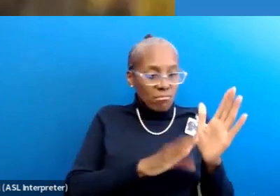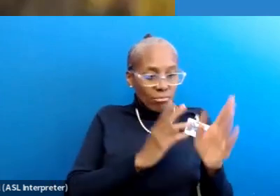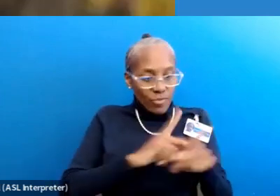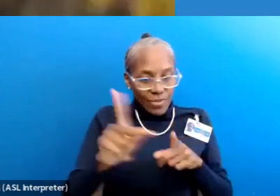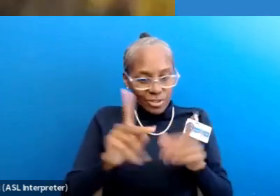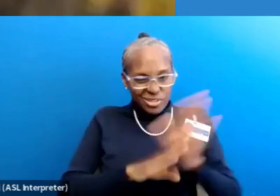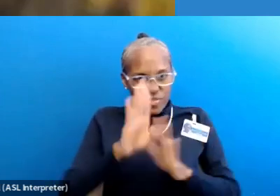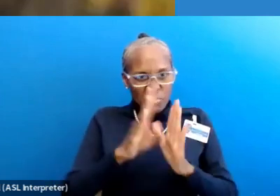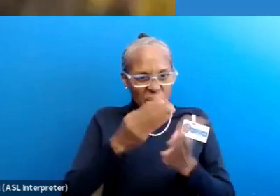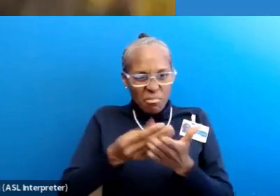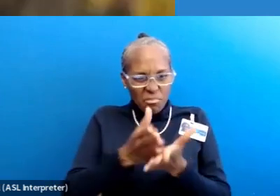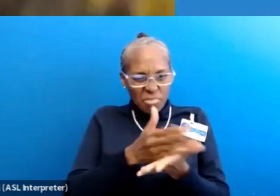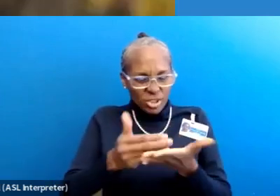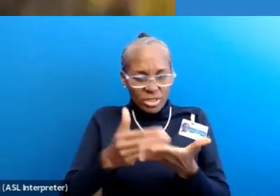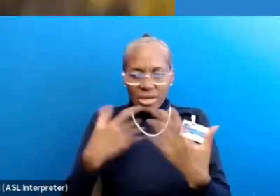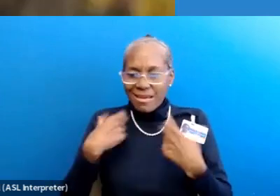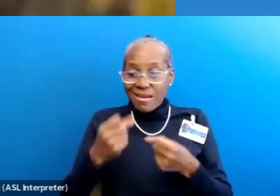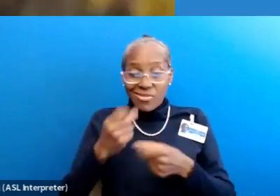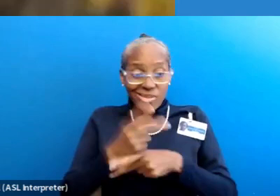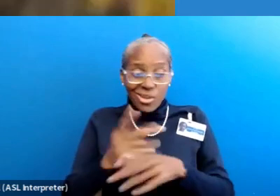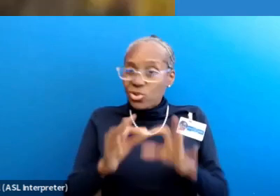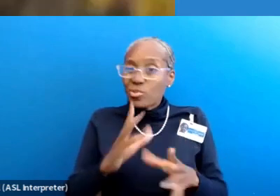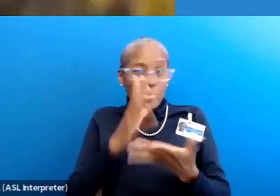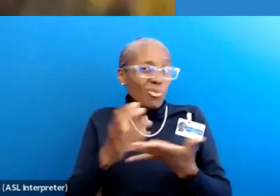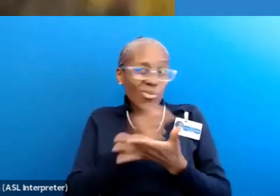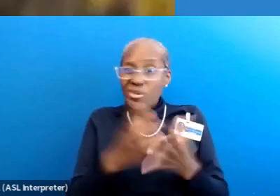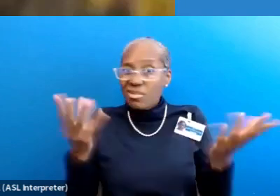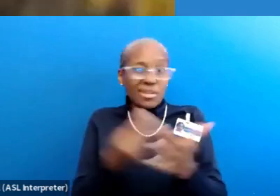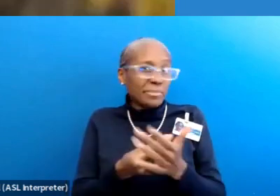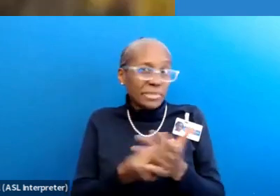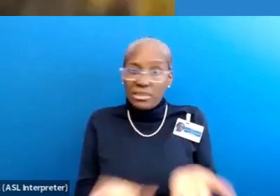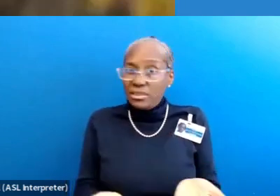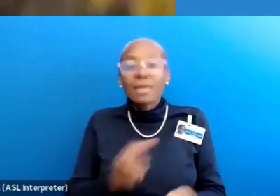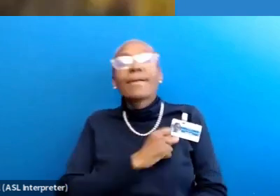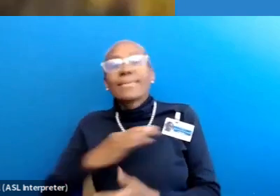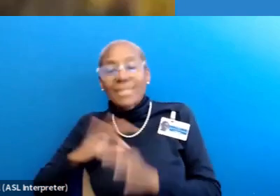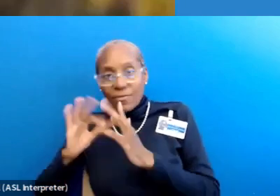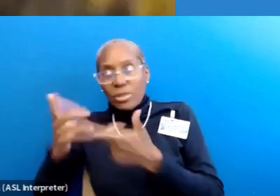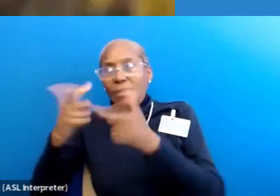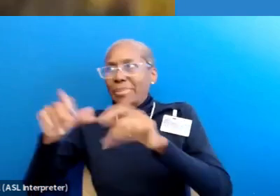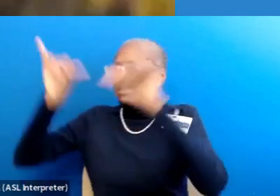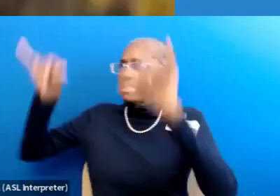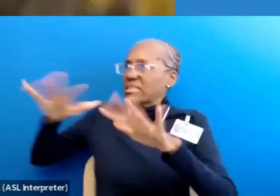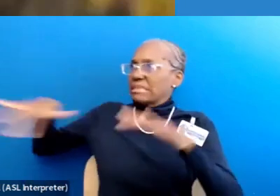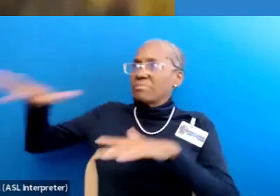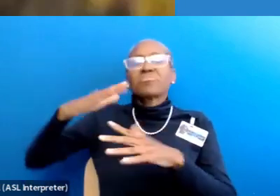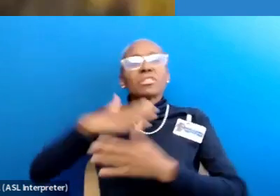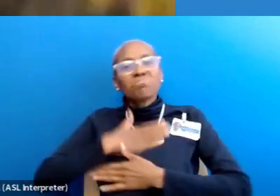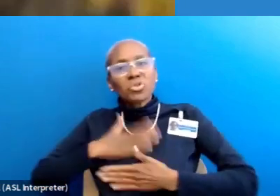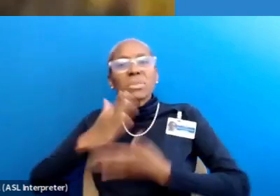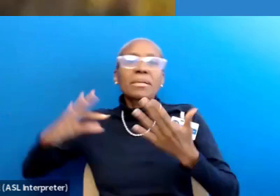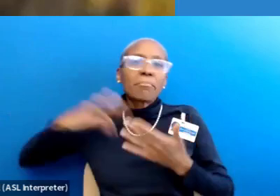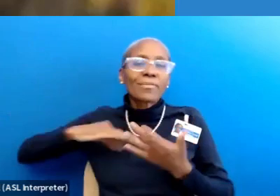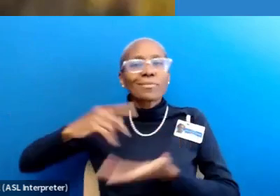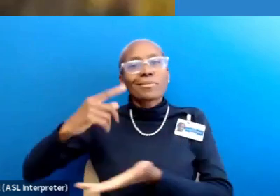Healthcare interpreters don't typically make a lot of money. And while staff interpreters in large healthcare systems often enjoy benefits like